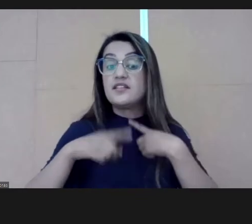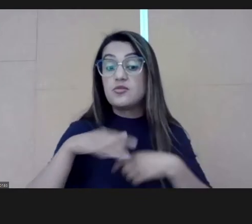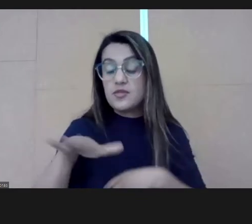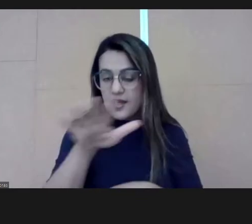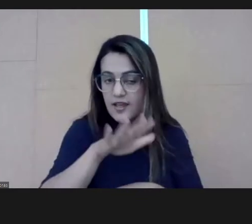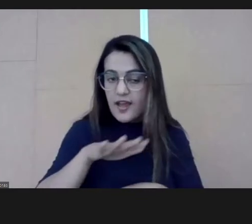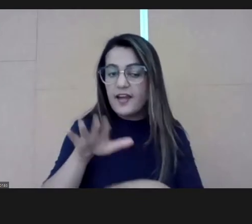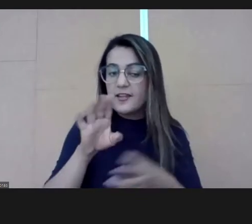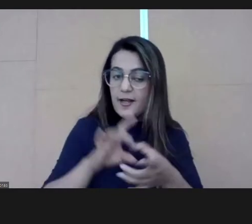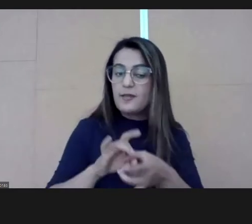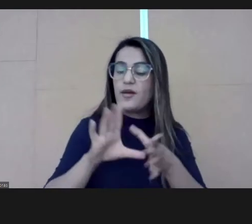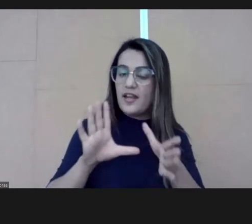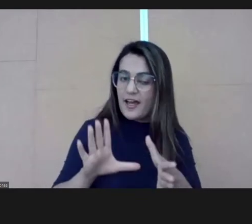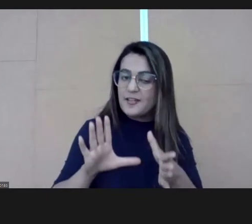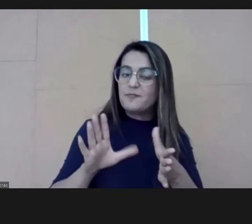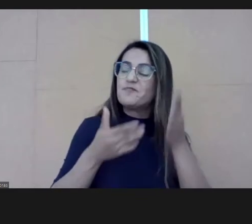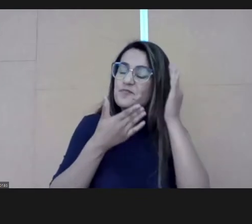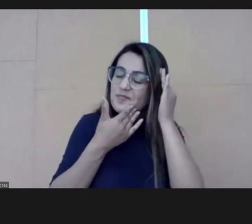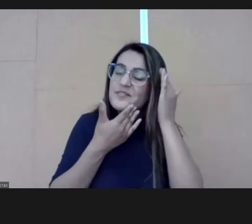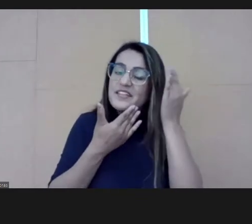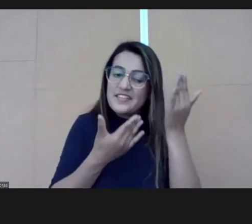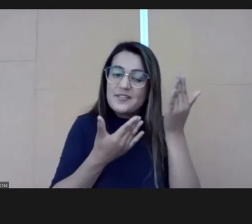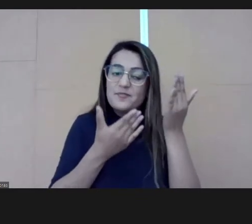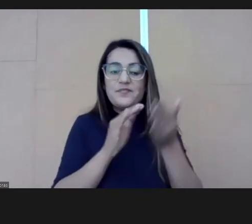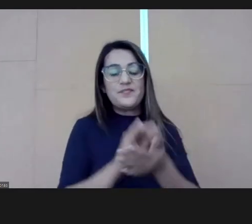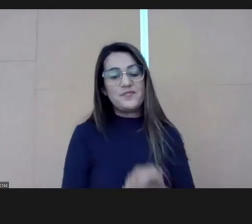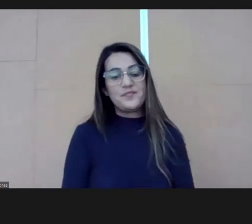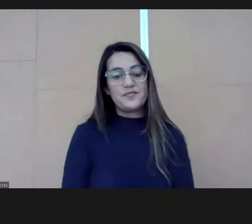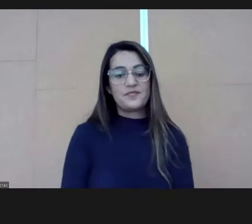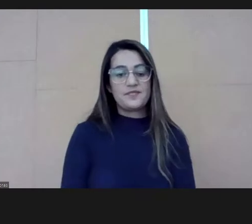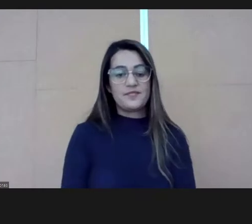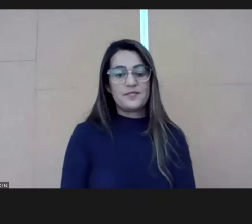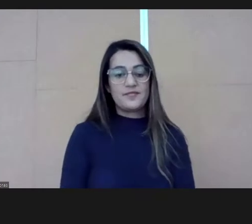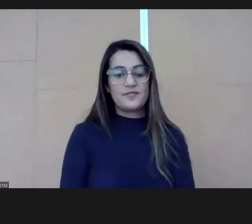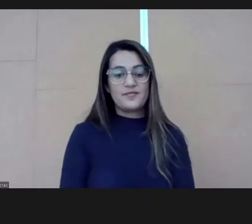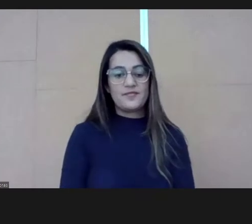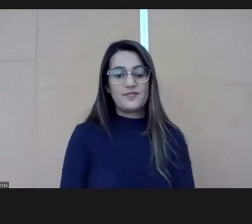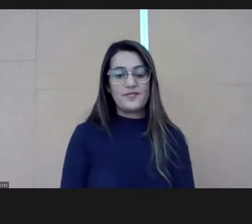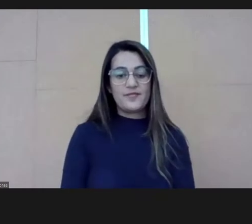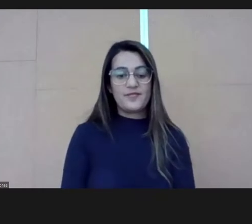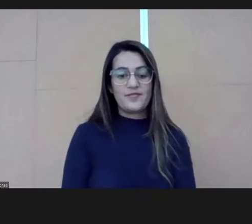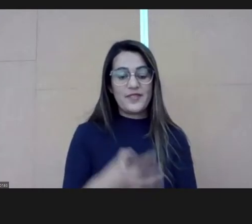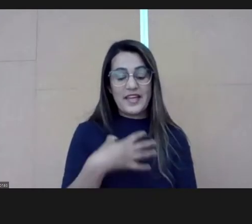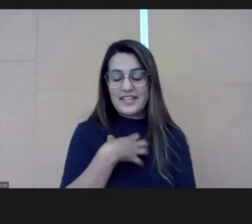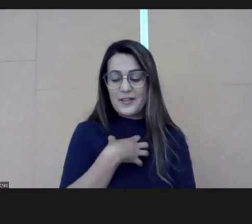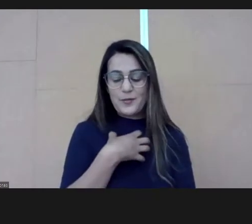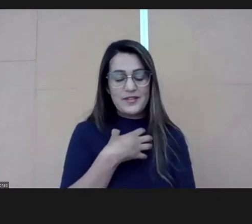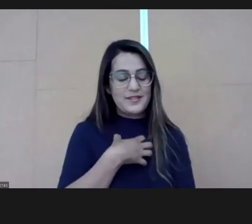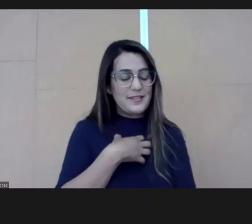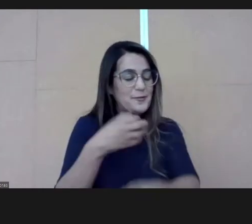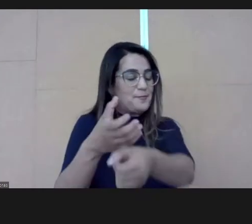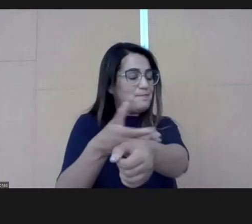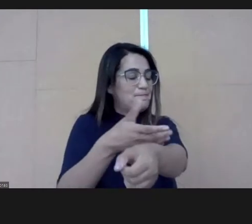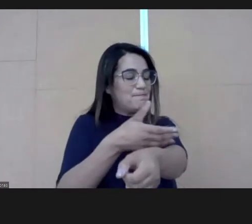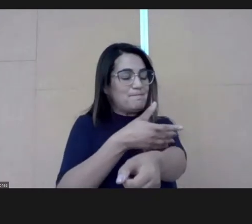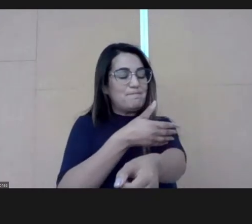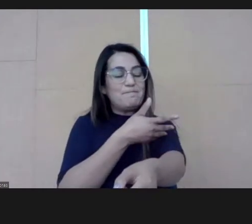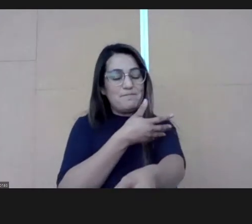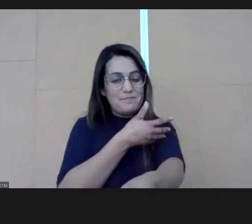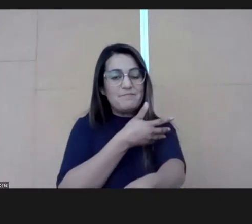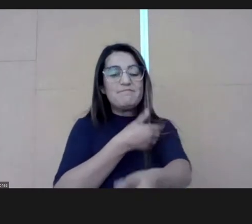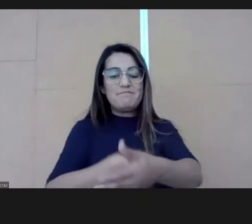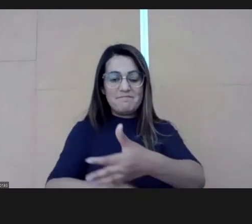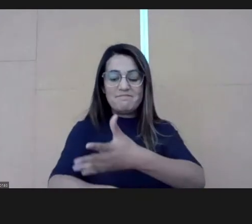governments and the state government, too, to provide that to them. I'm very, moved,